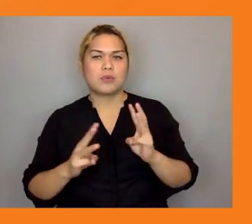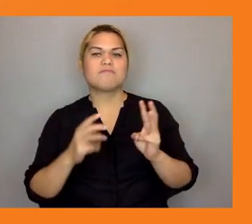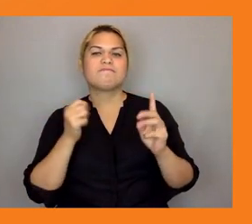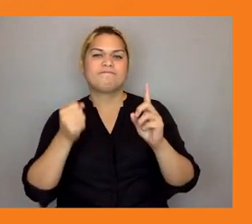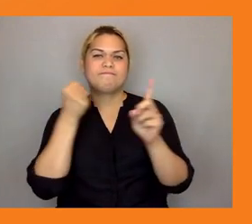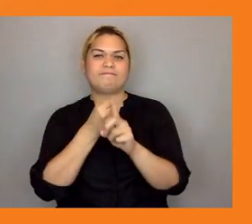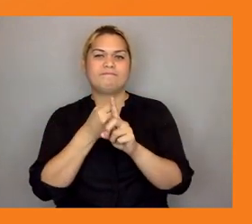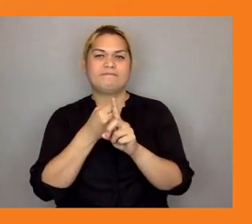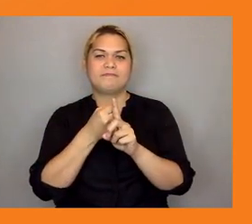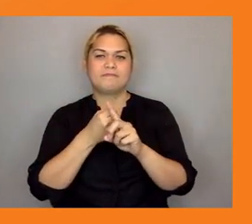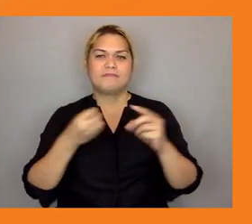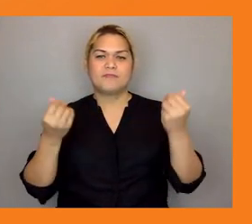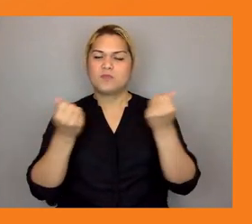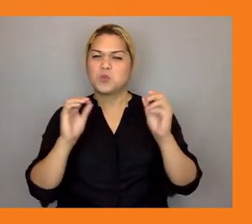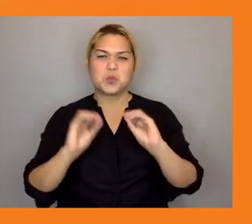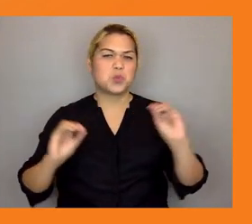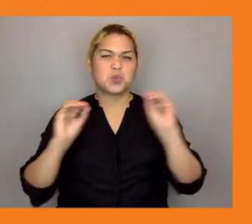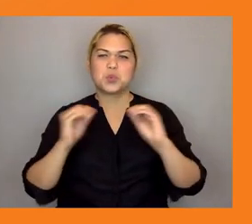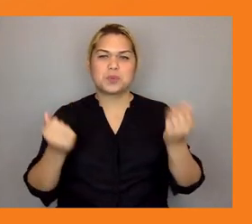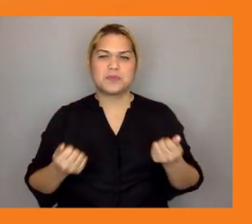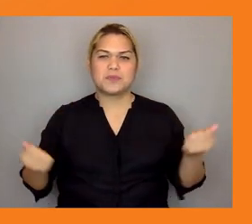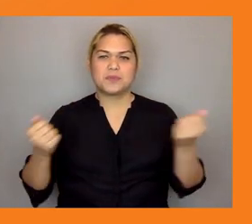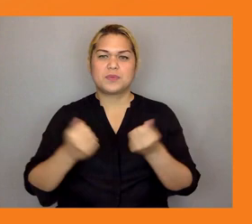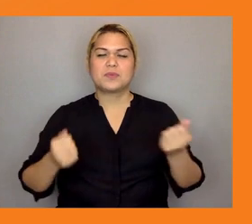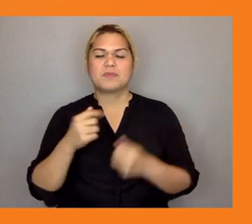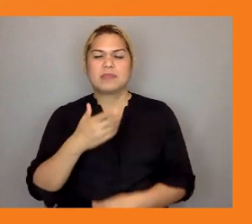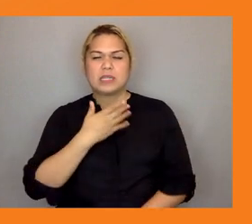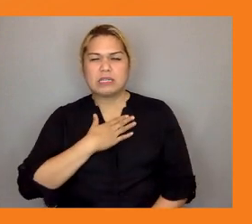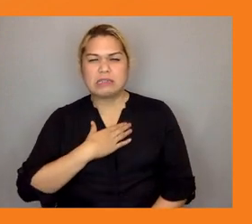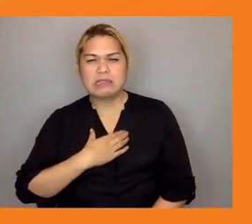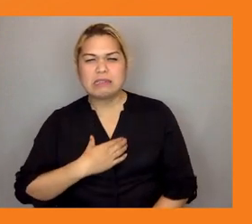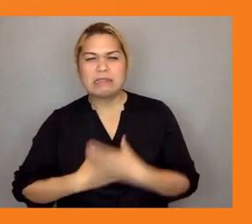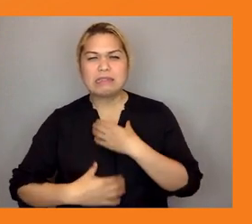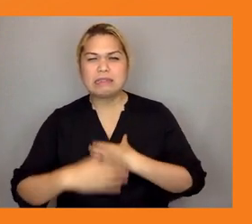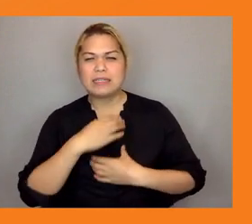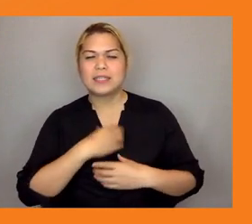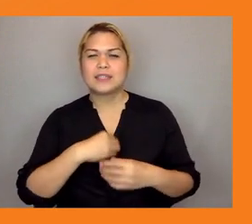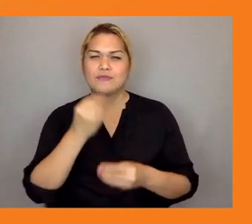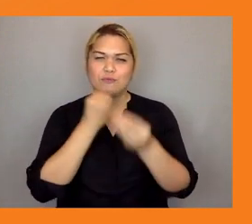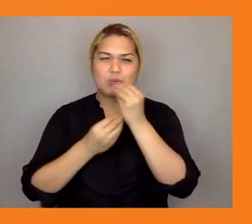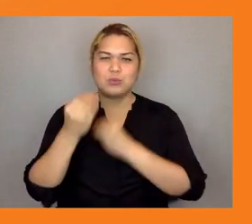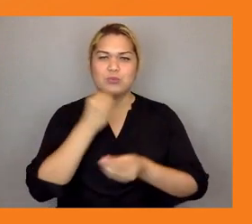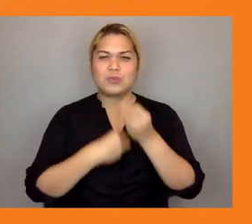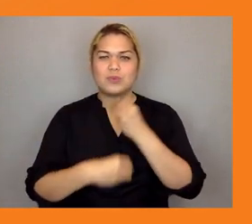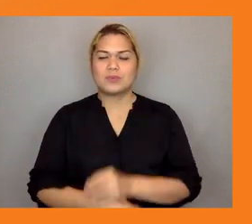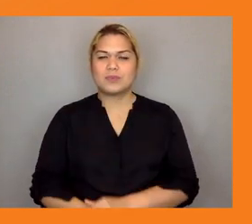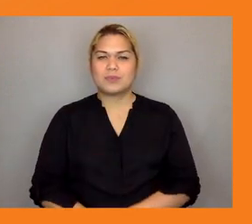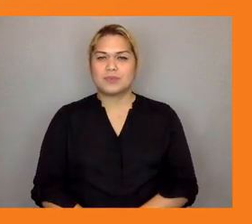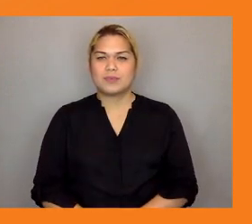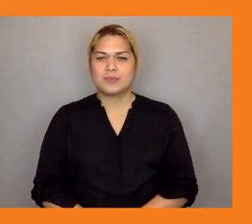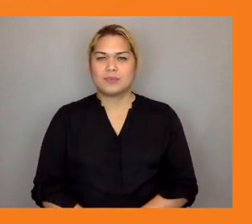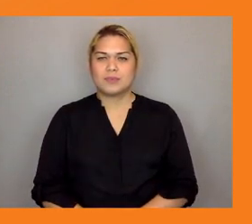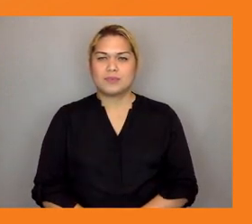experience food shortage and also uh water security so they feel that uh in order to increase the um